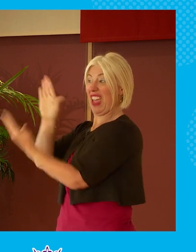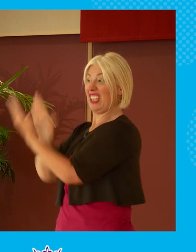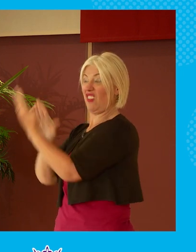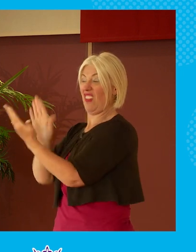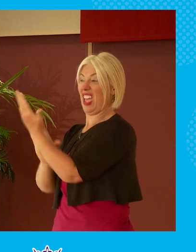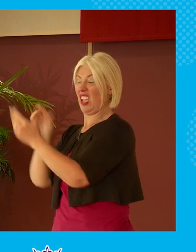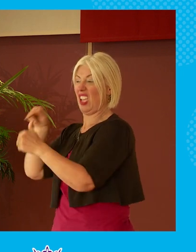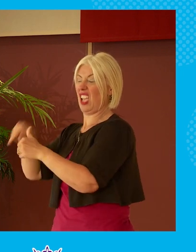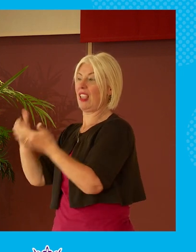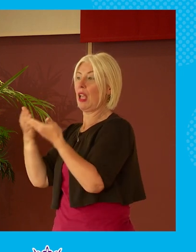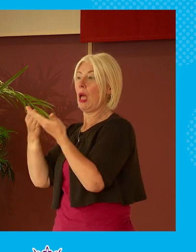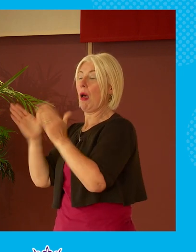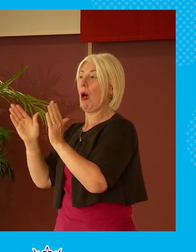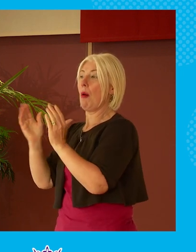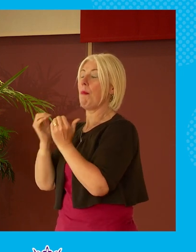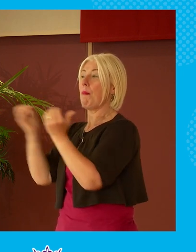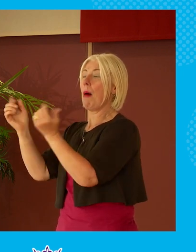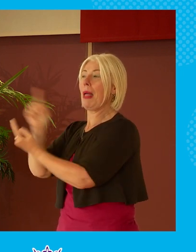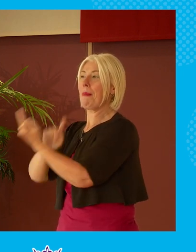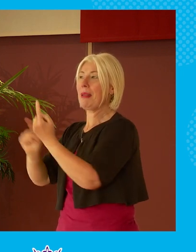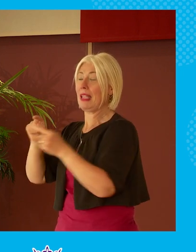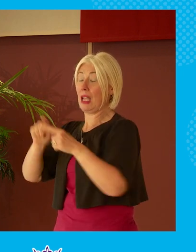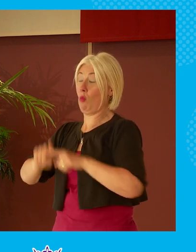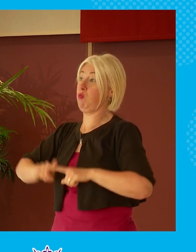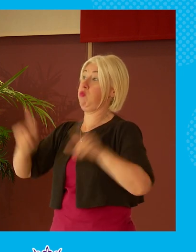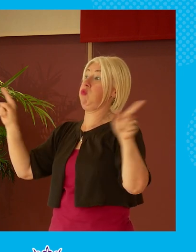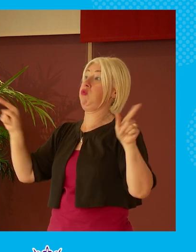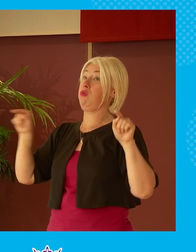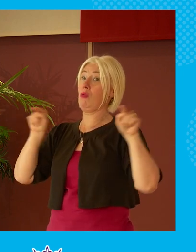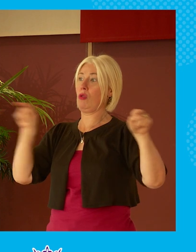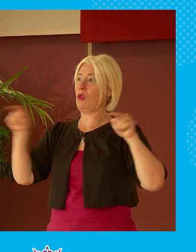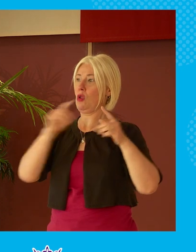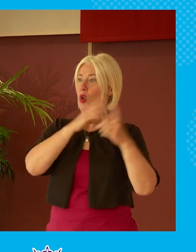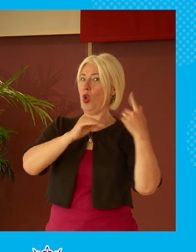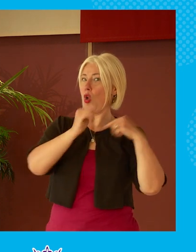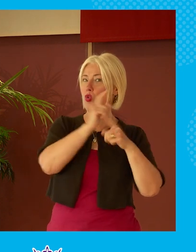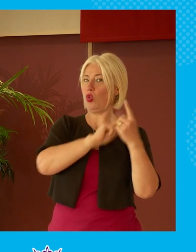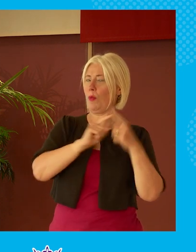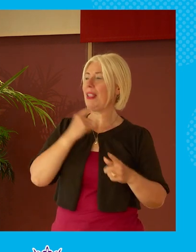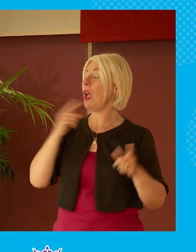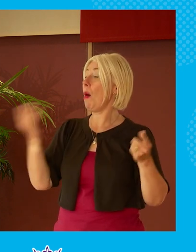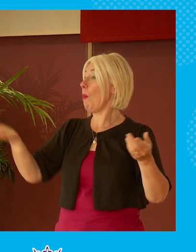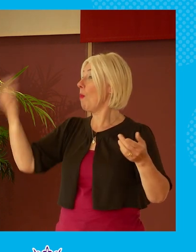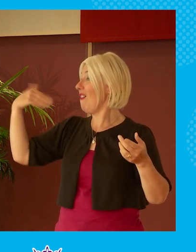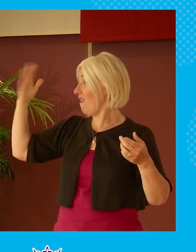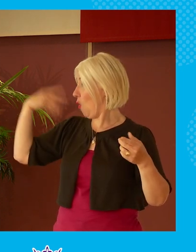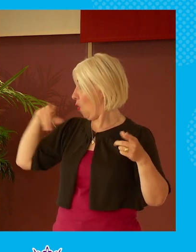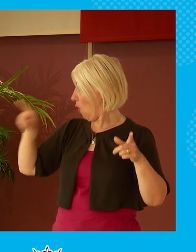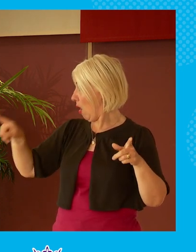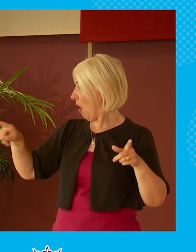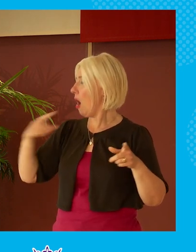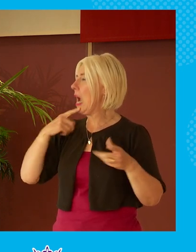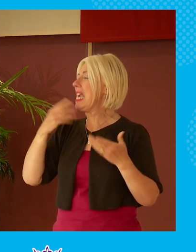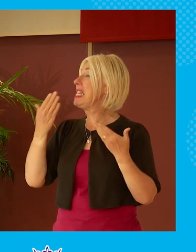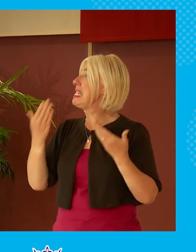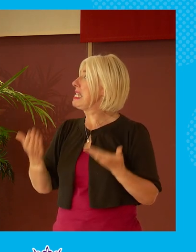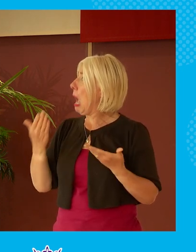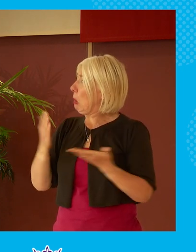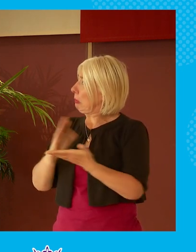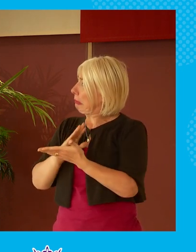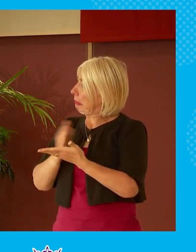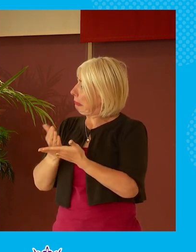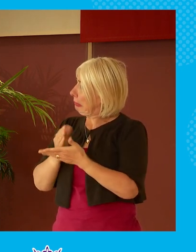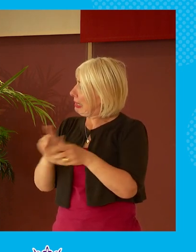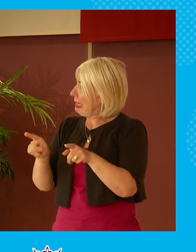in a public meeting or in a one-to-one um encounter i'm not sure that's as true now as it was